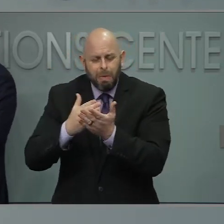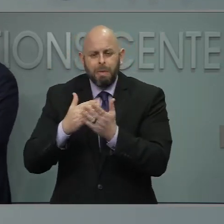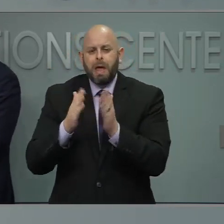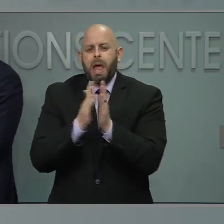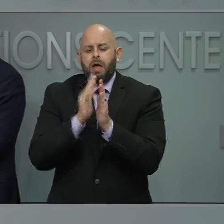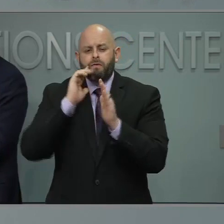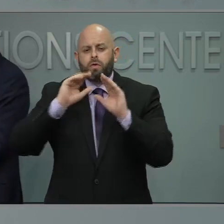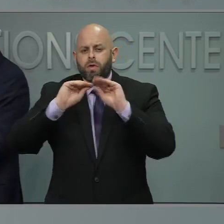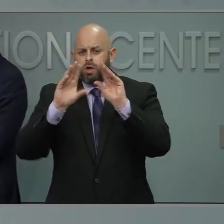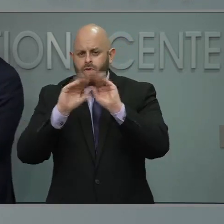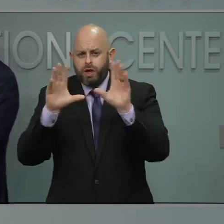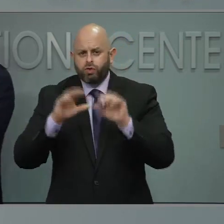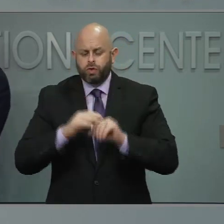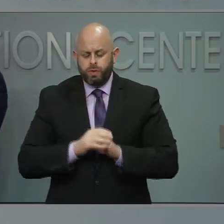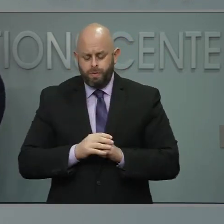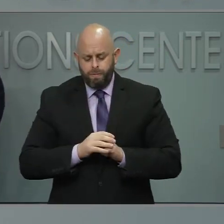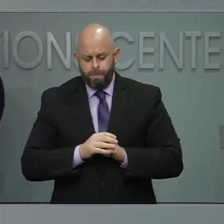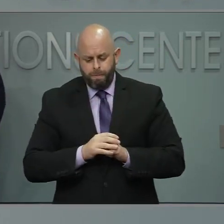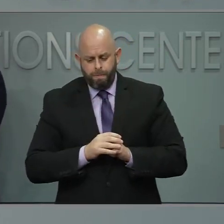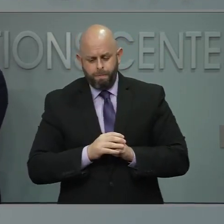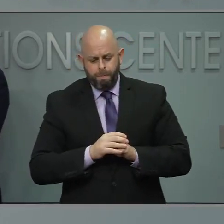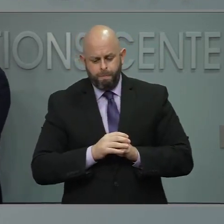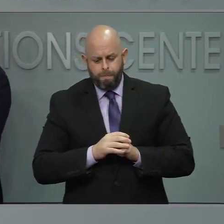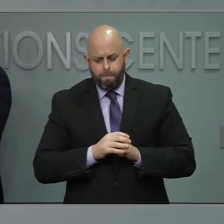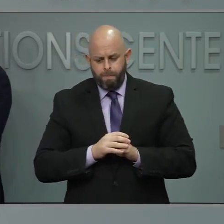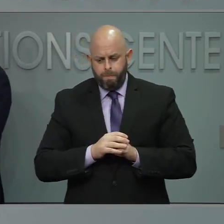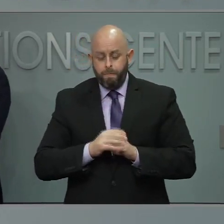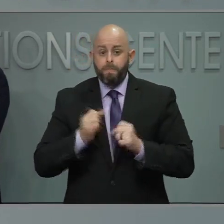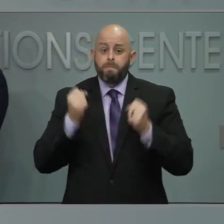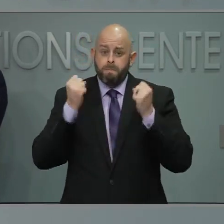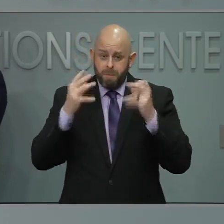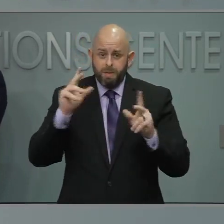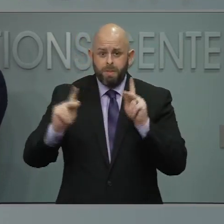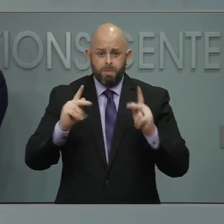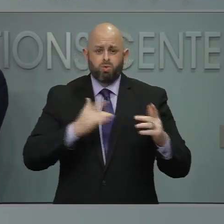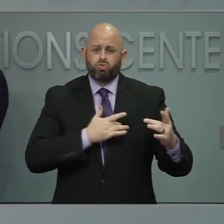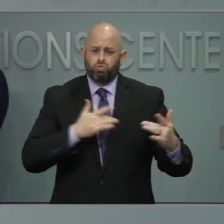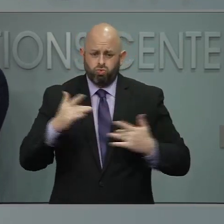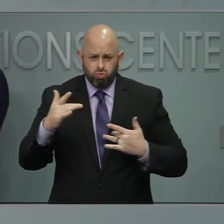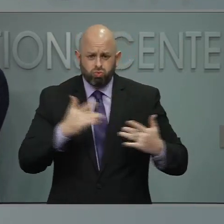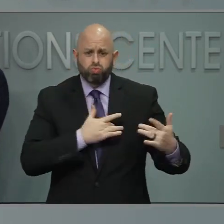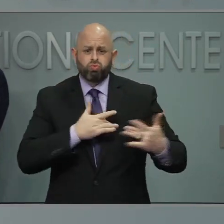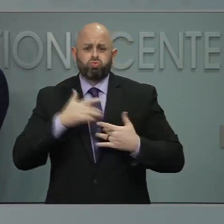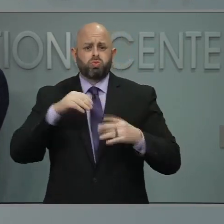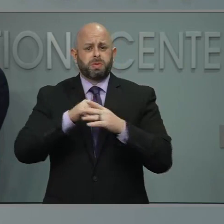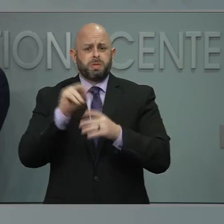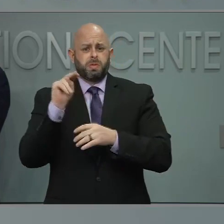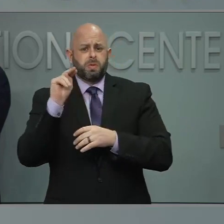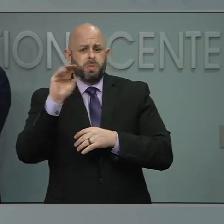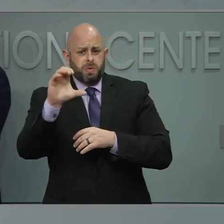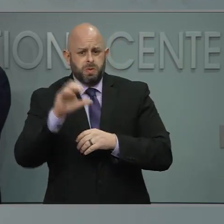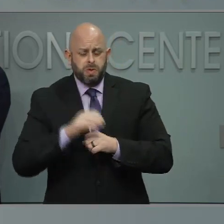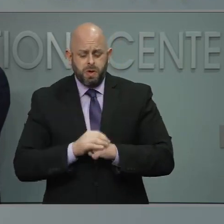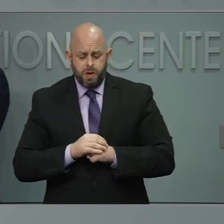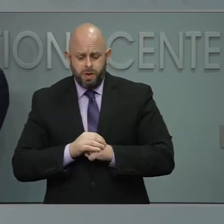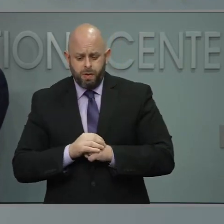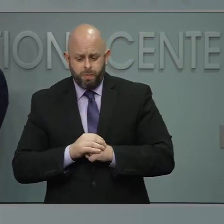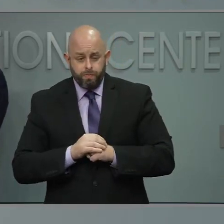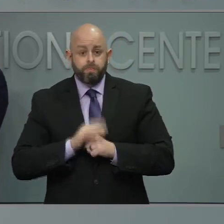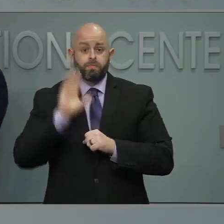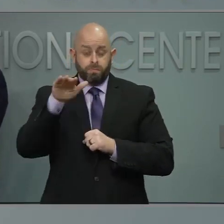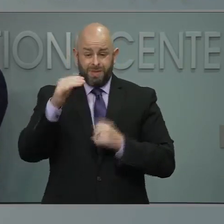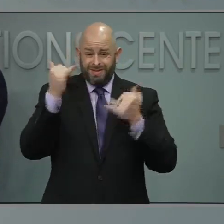lot of concerned teachers are out there in North Carolina. Can you give us any update on when we will get into Group 3,